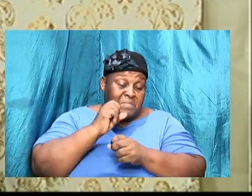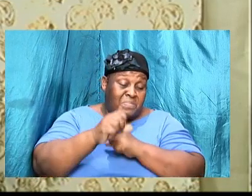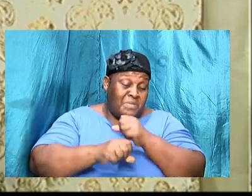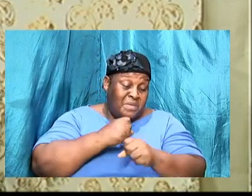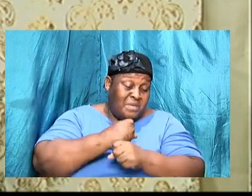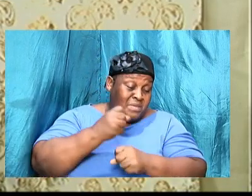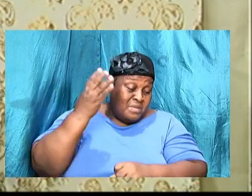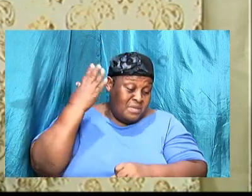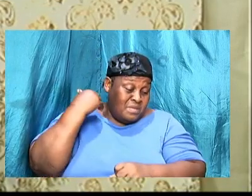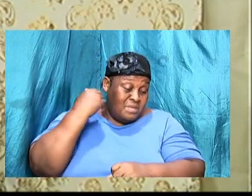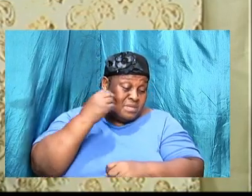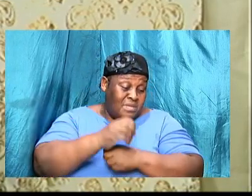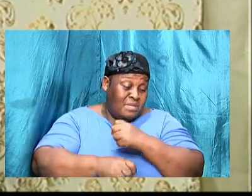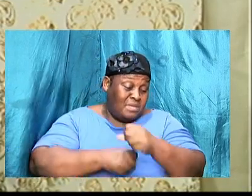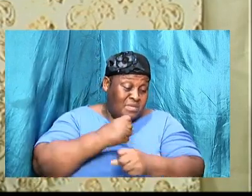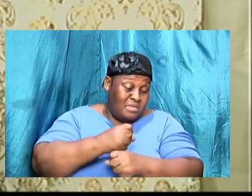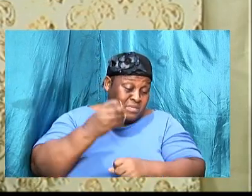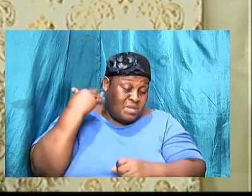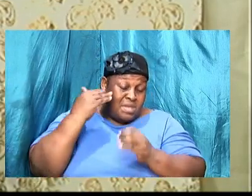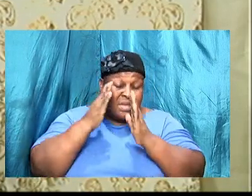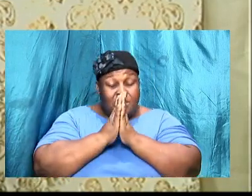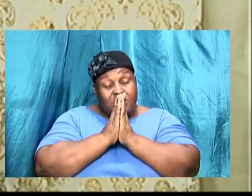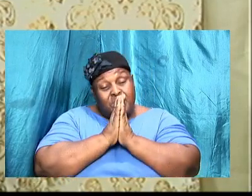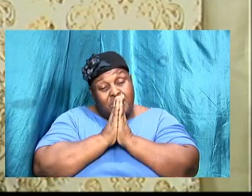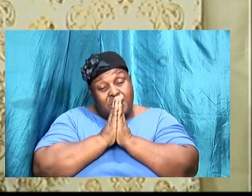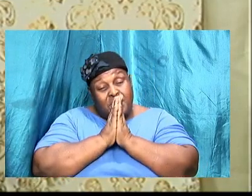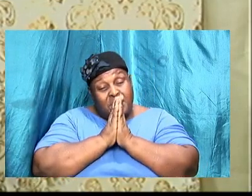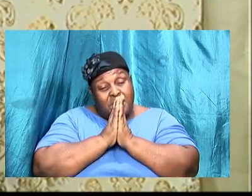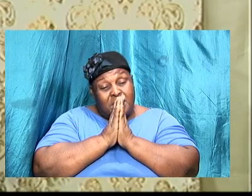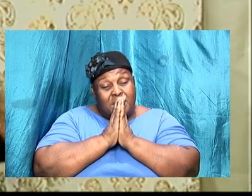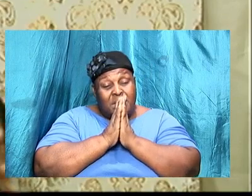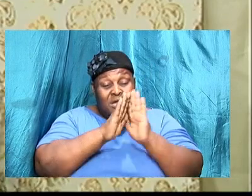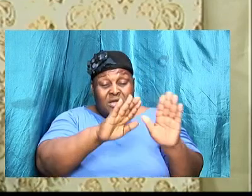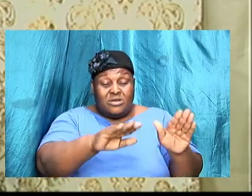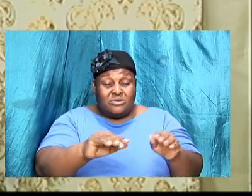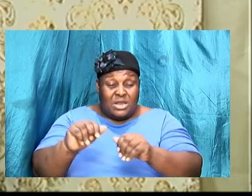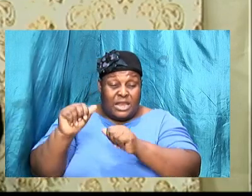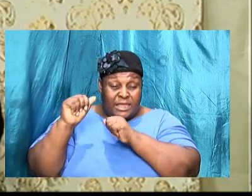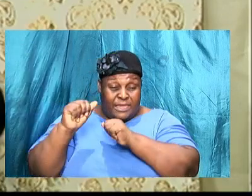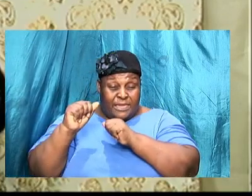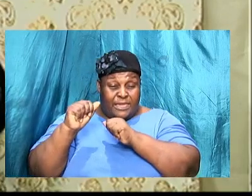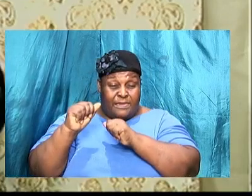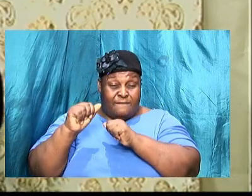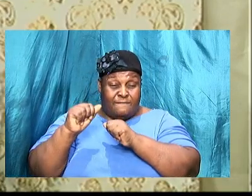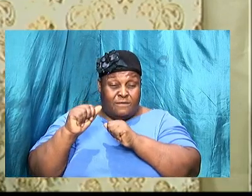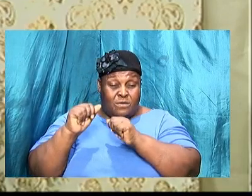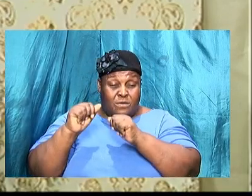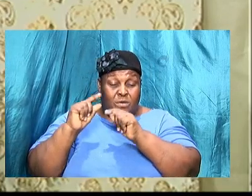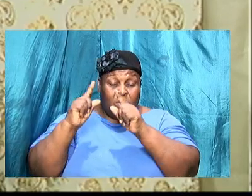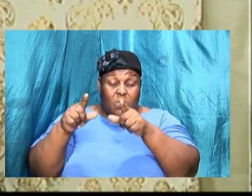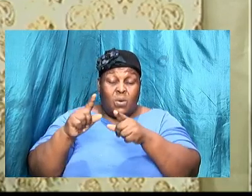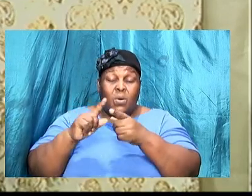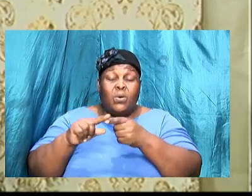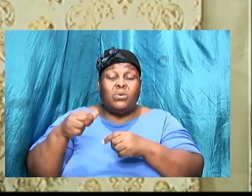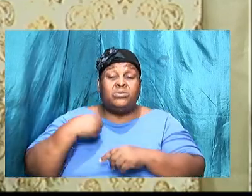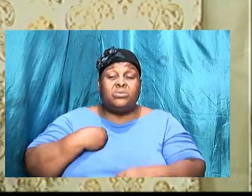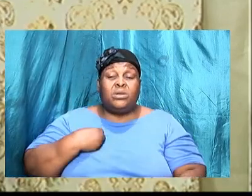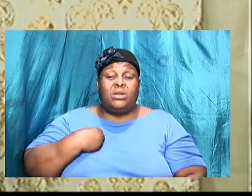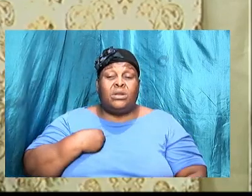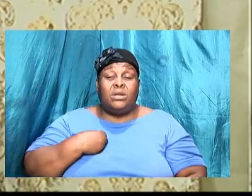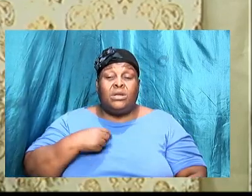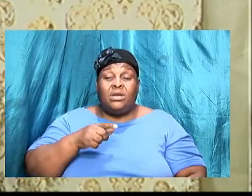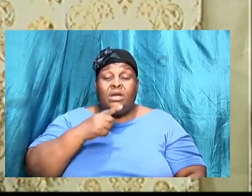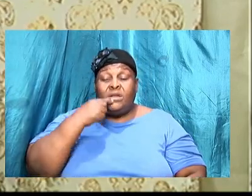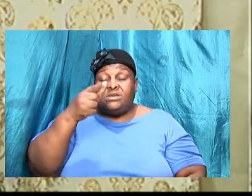ago when I prayed about migrating so everybody around me was migrating and I said Lord I wonder if this is the way